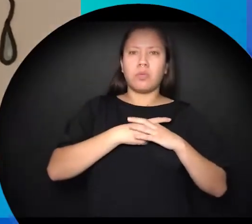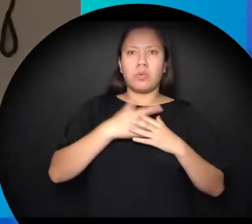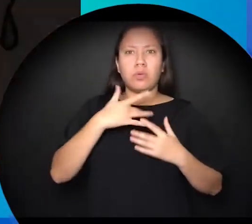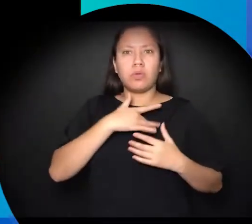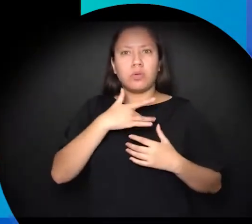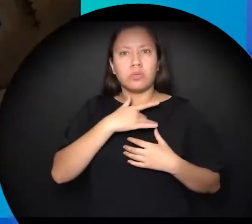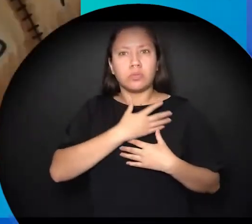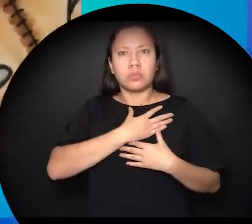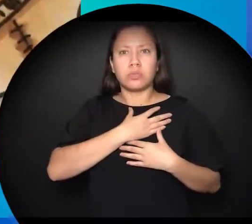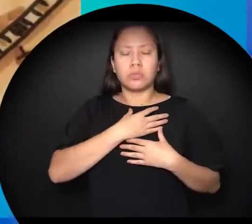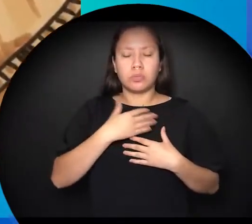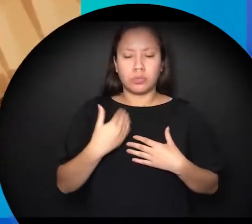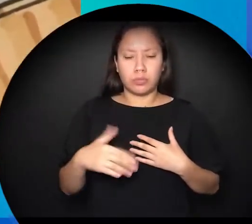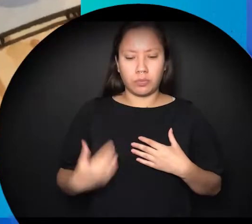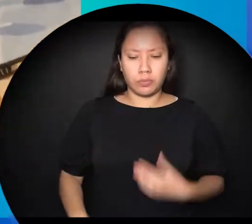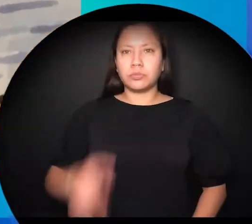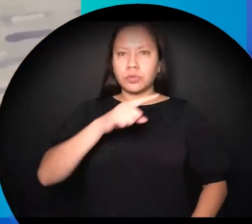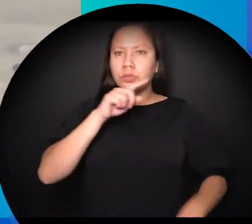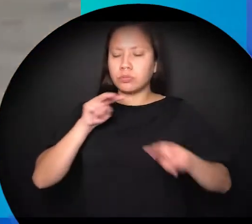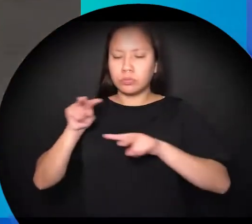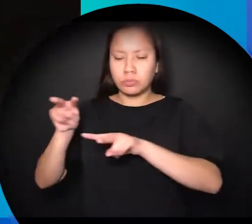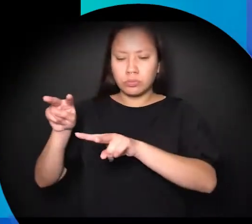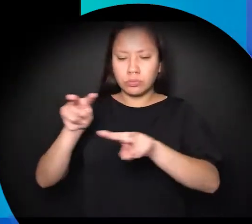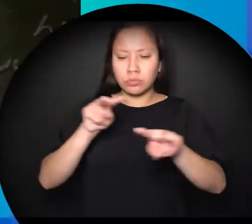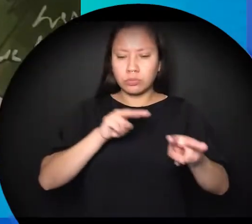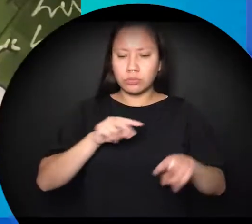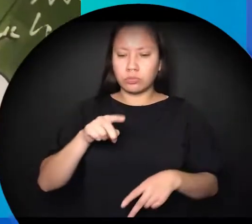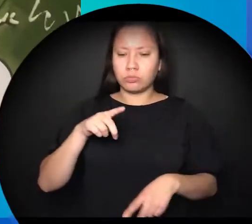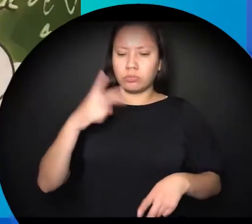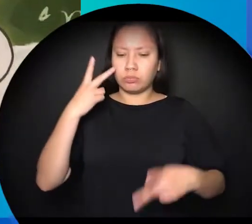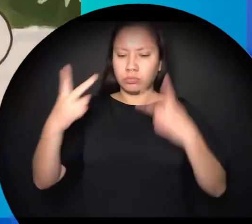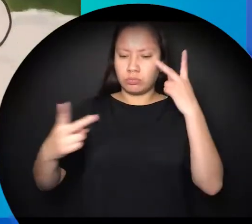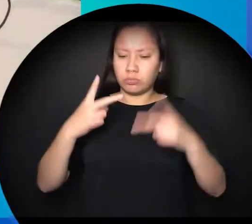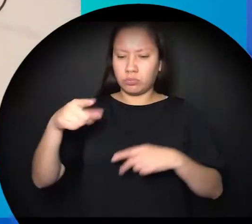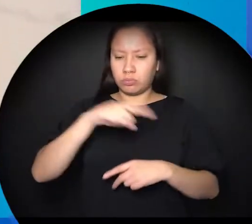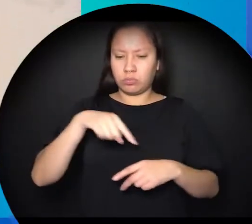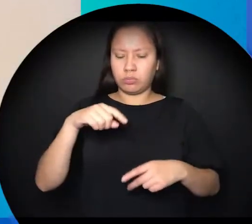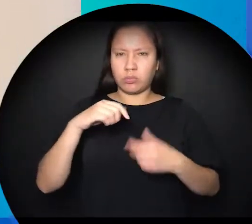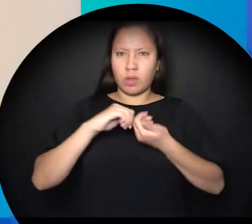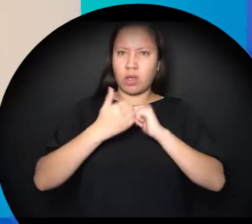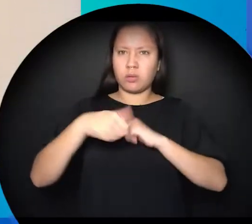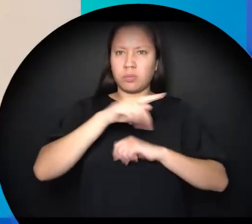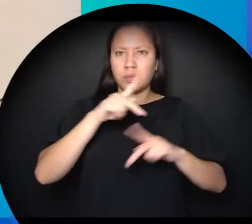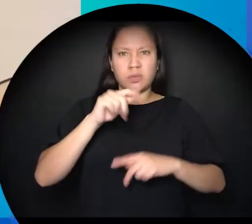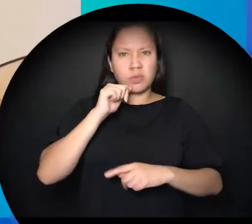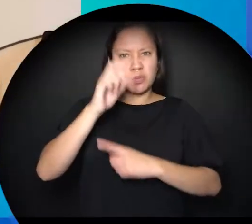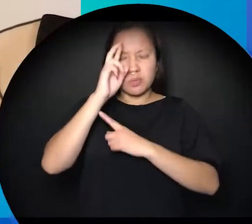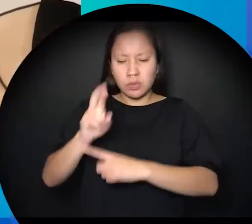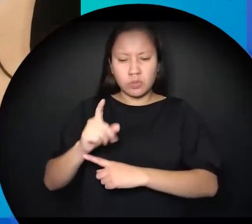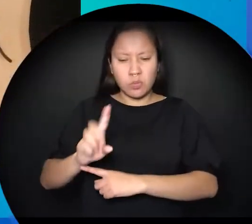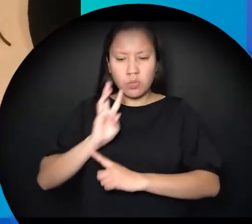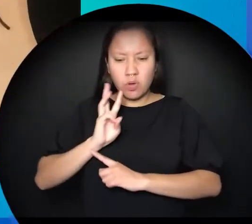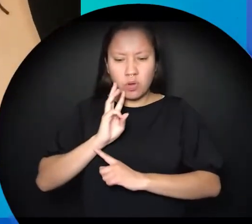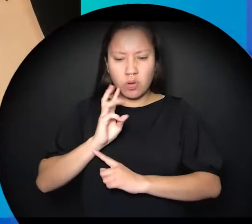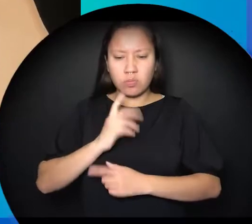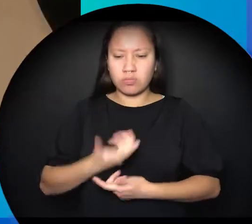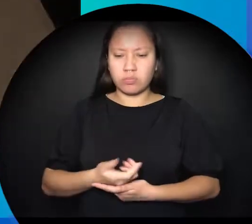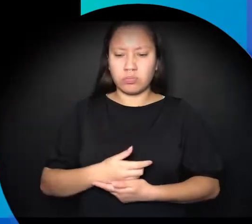or shine hot or cold